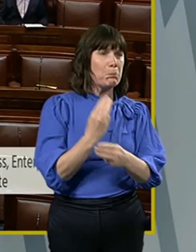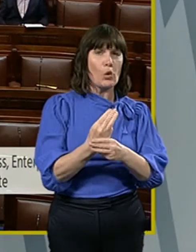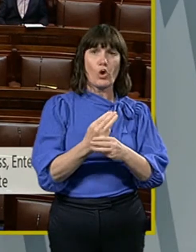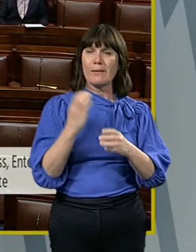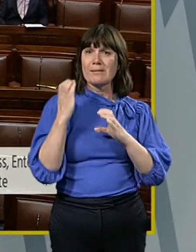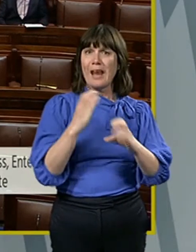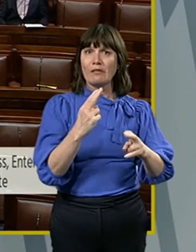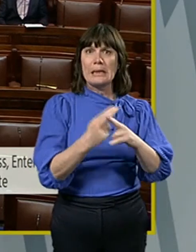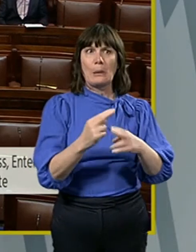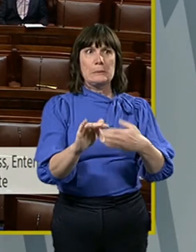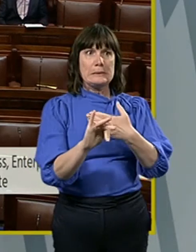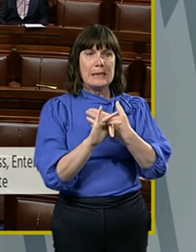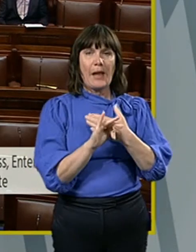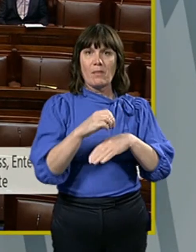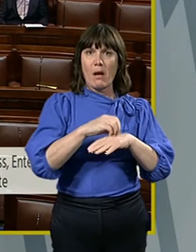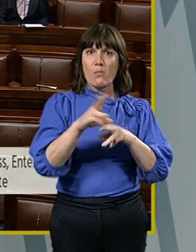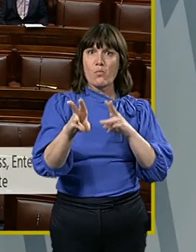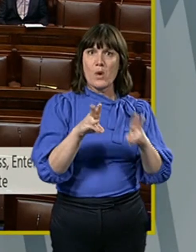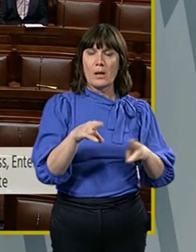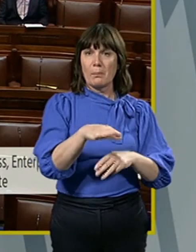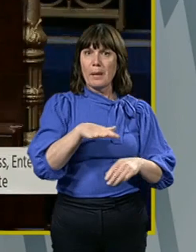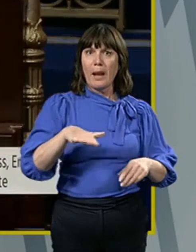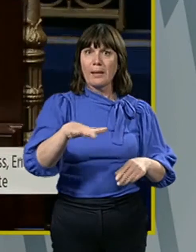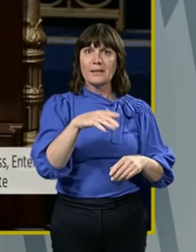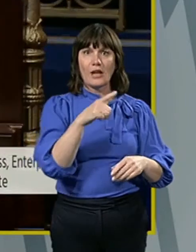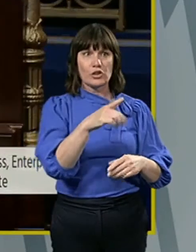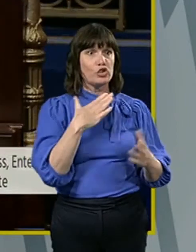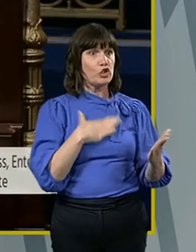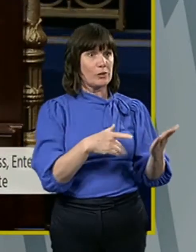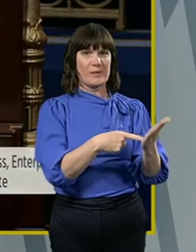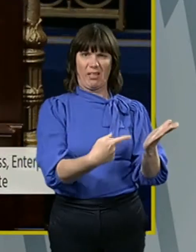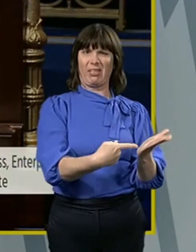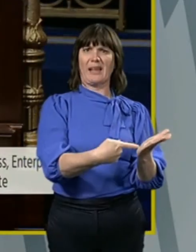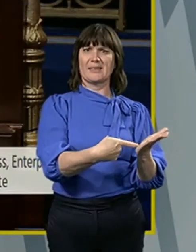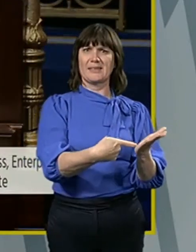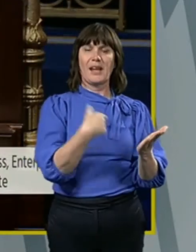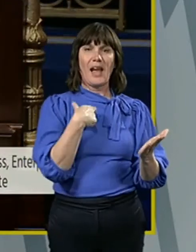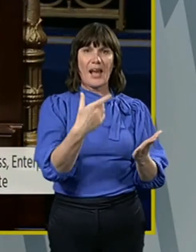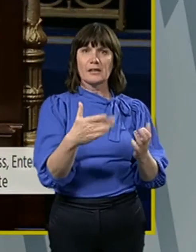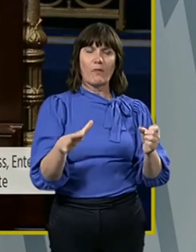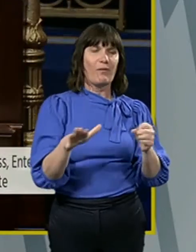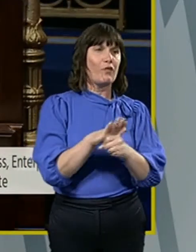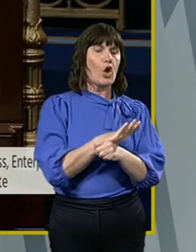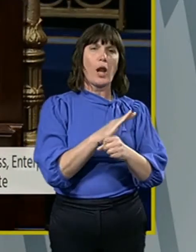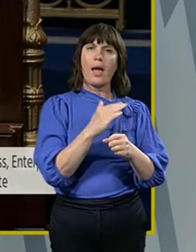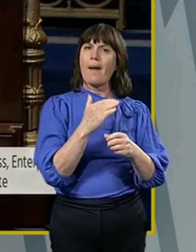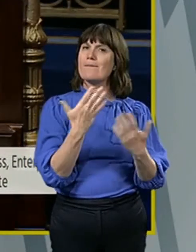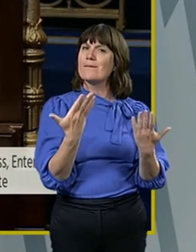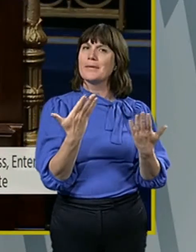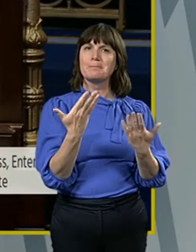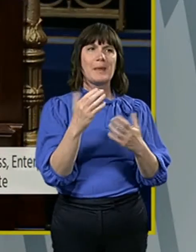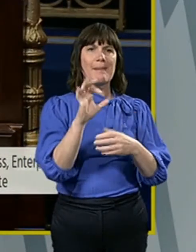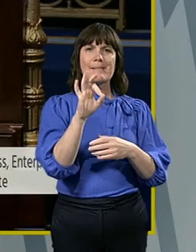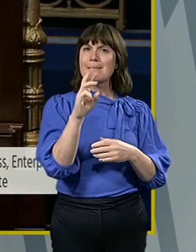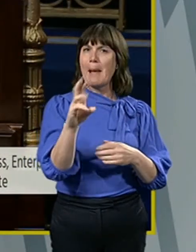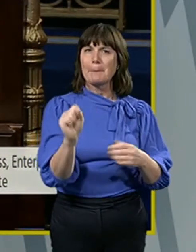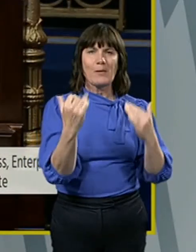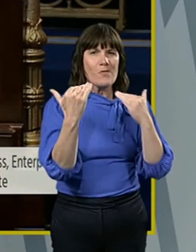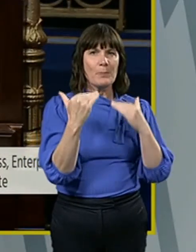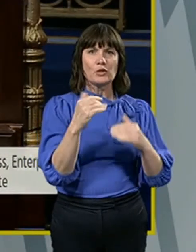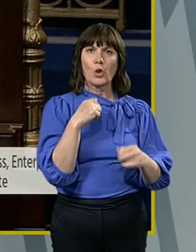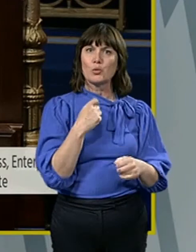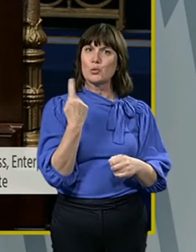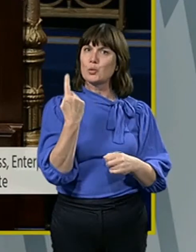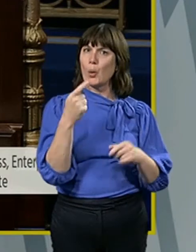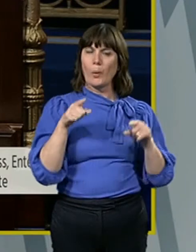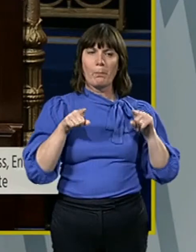We get that document and it is what you just said and it is full of caveats. There are two parallel universes here, Minister.